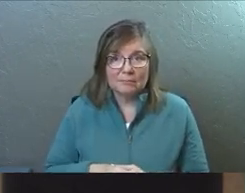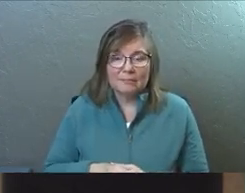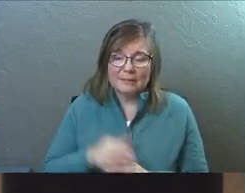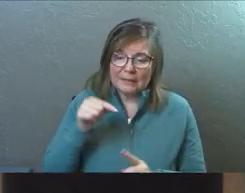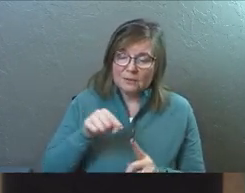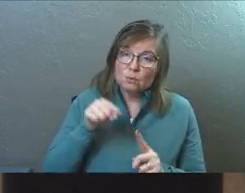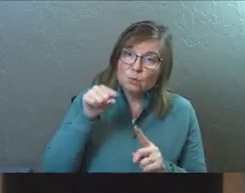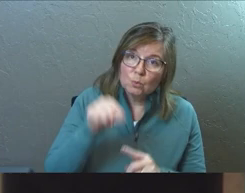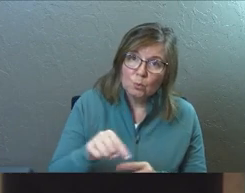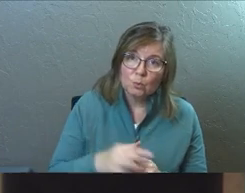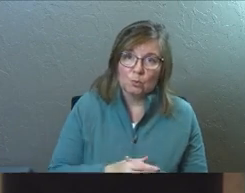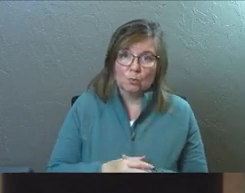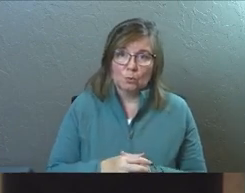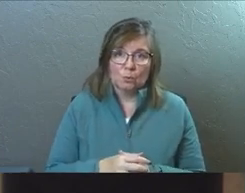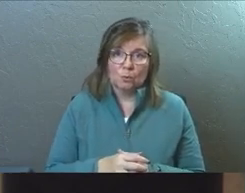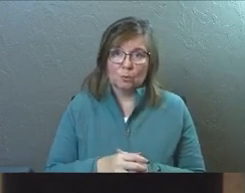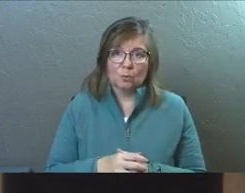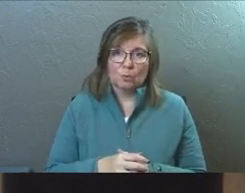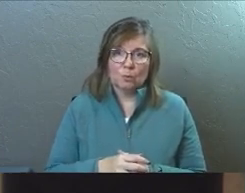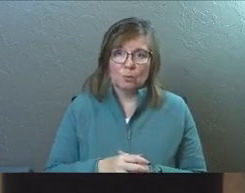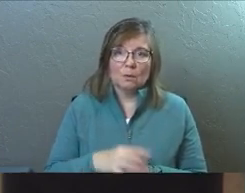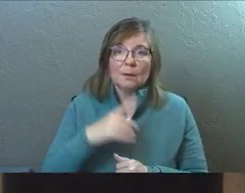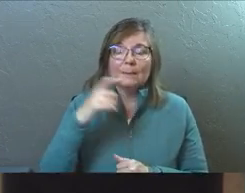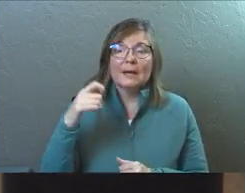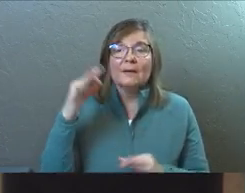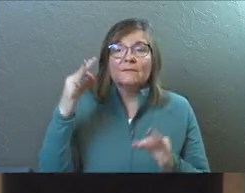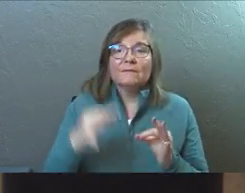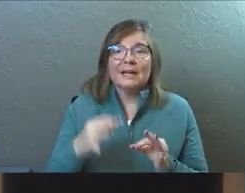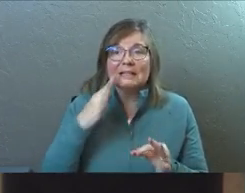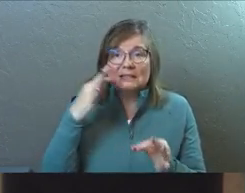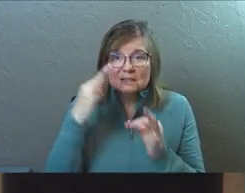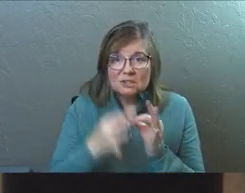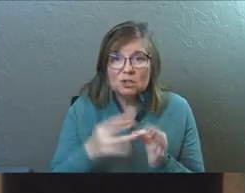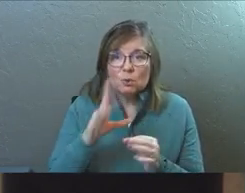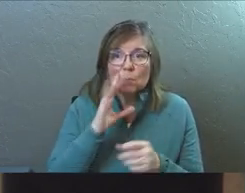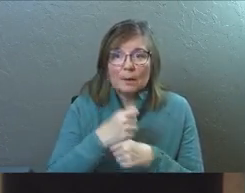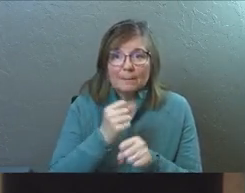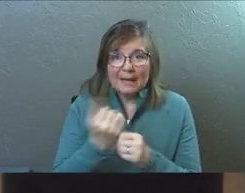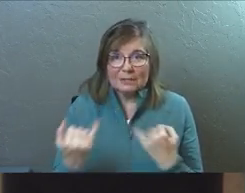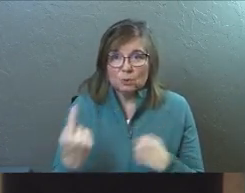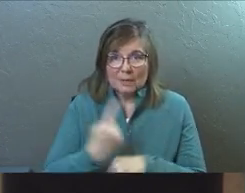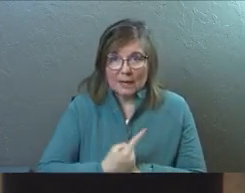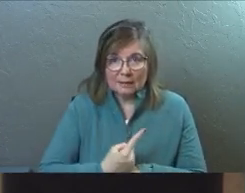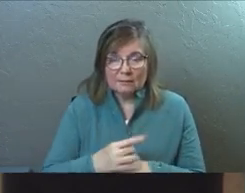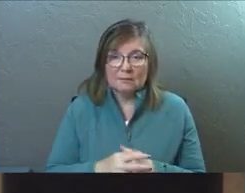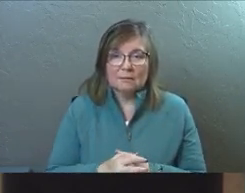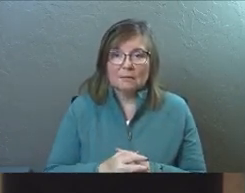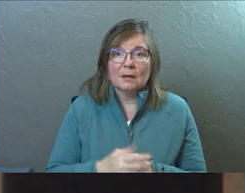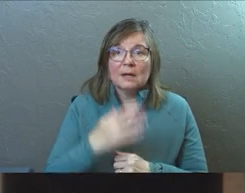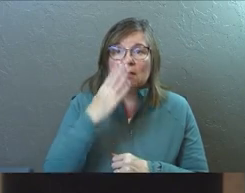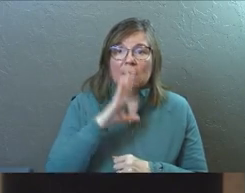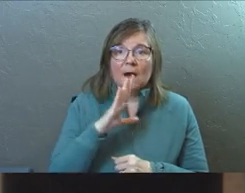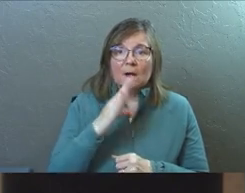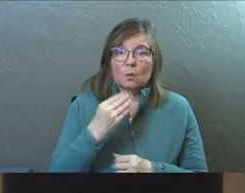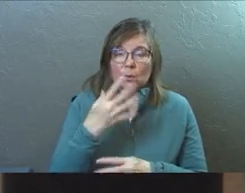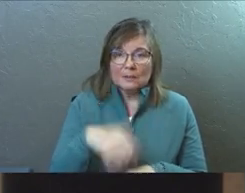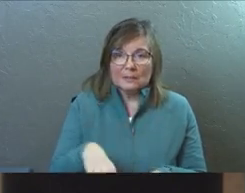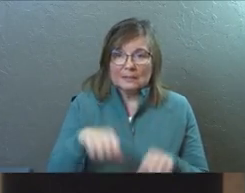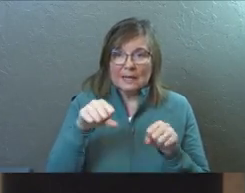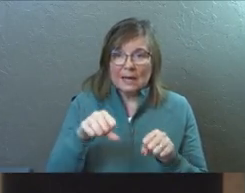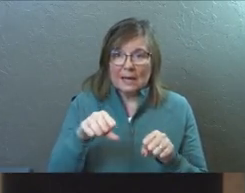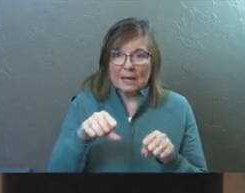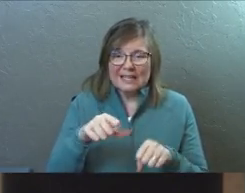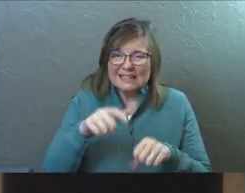Then this is you. Because faith is a decision you'll make today. And God will take